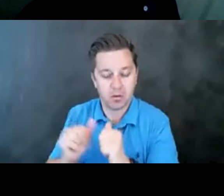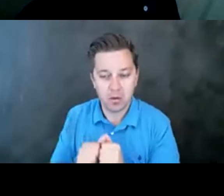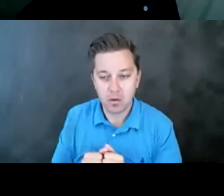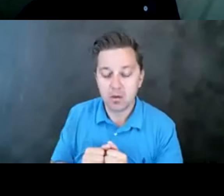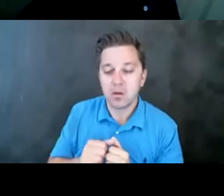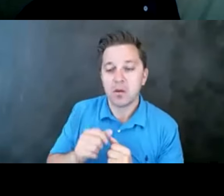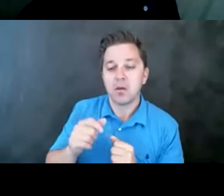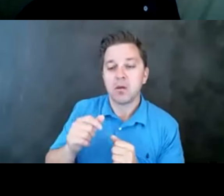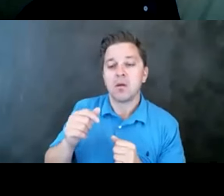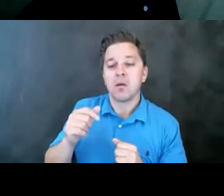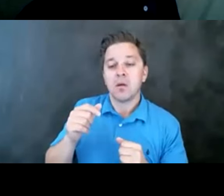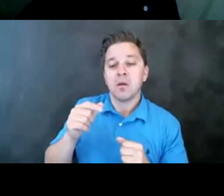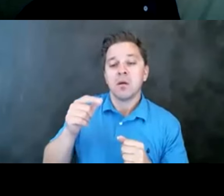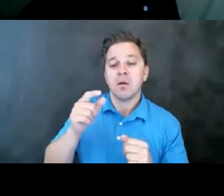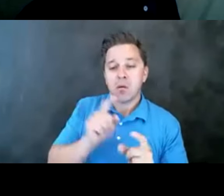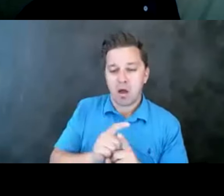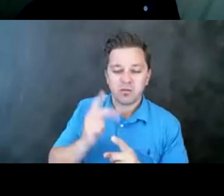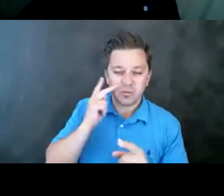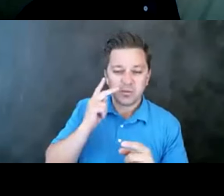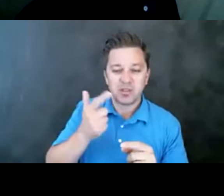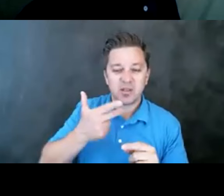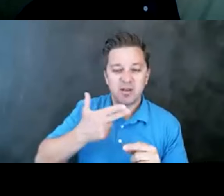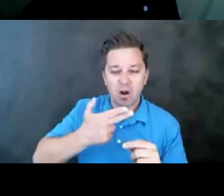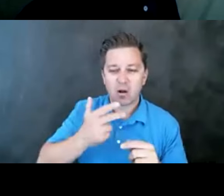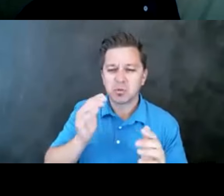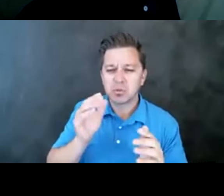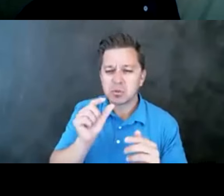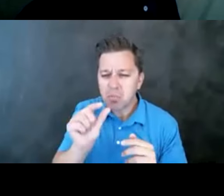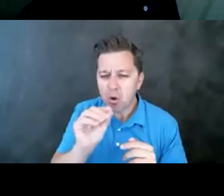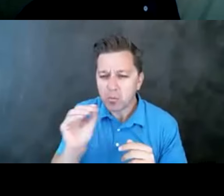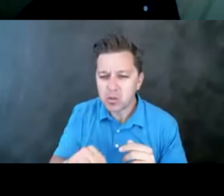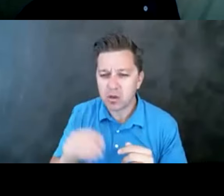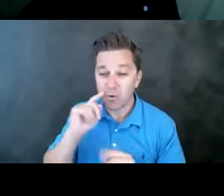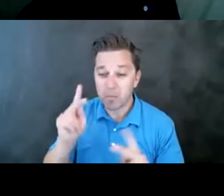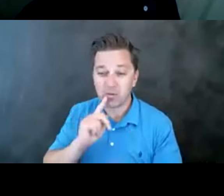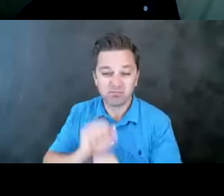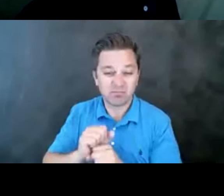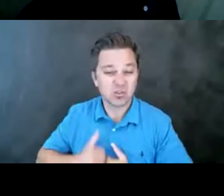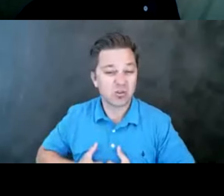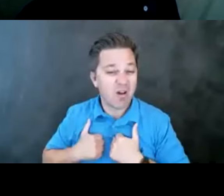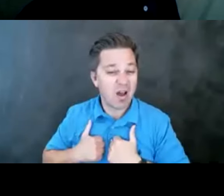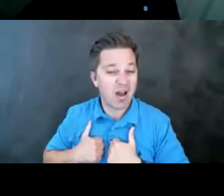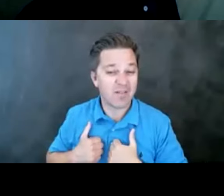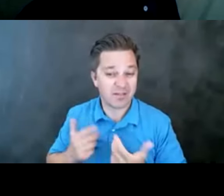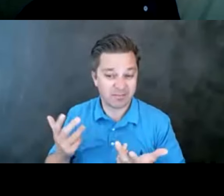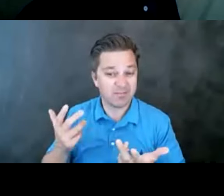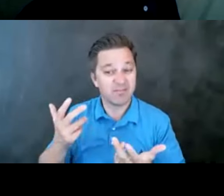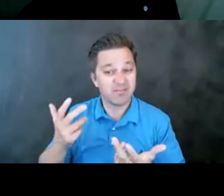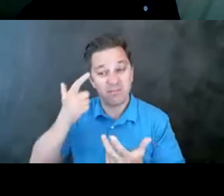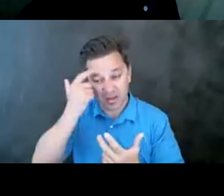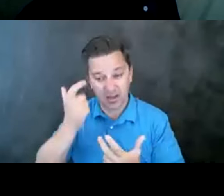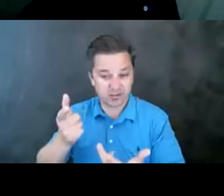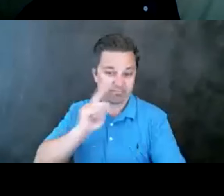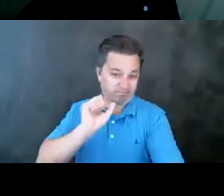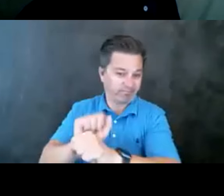or as well, firearms are a very small percentage of people who survive an attempt because of the lethality of that attempt. And that's why